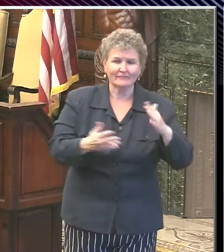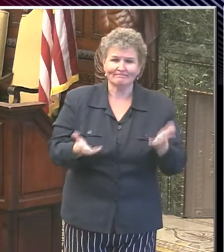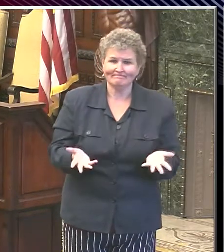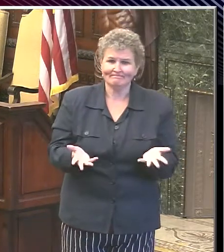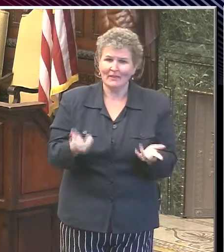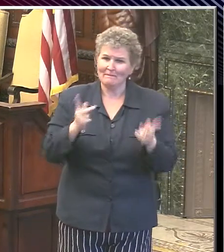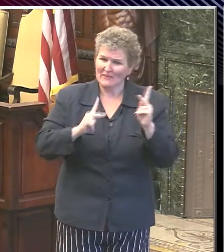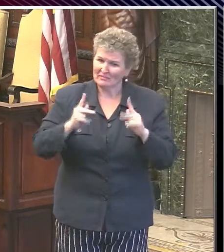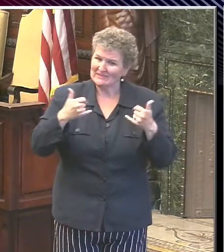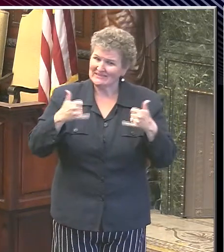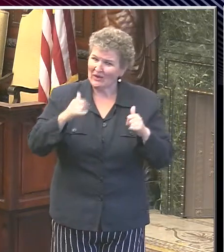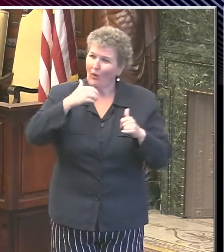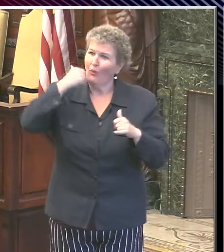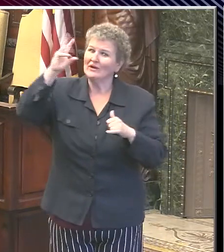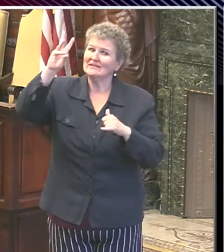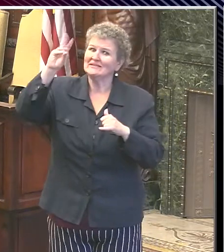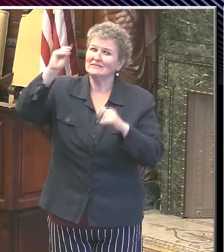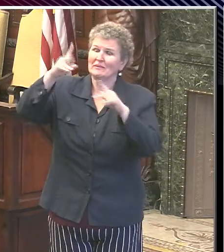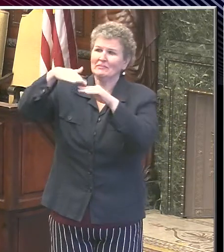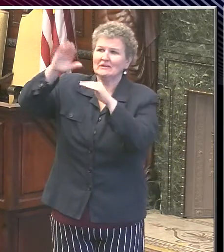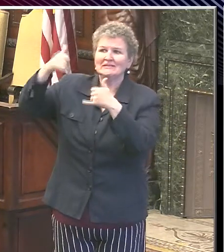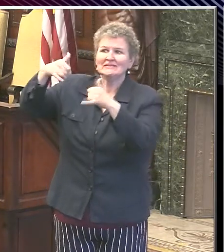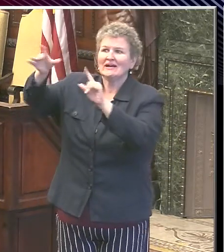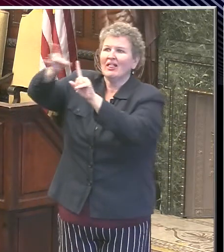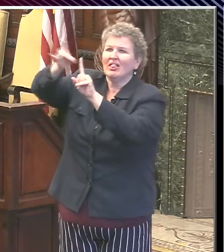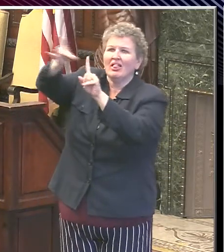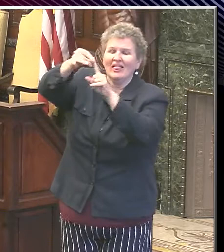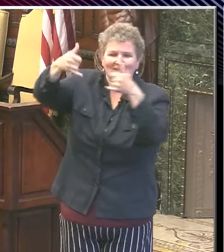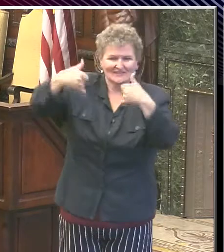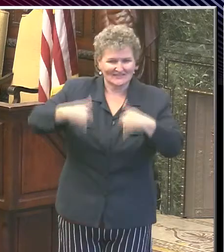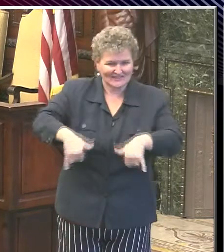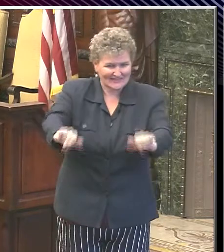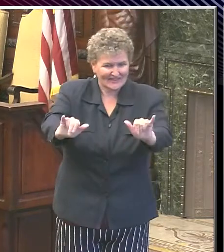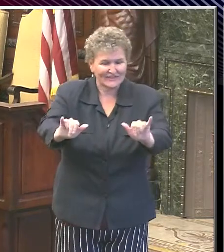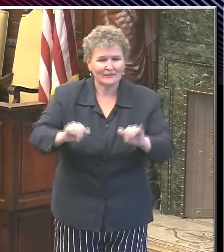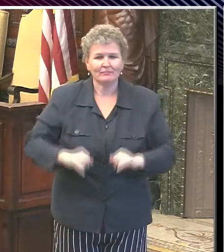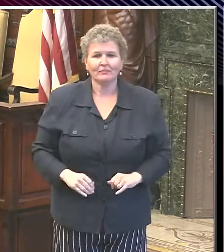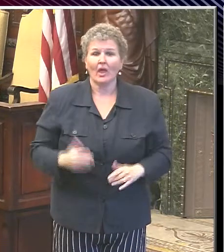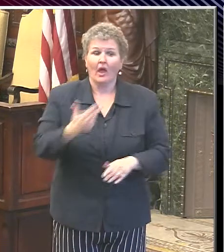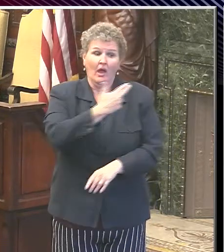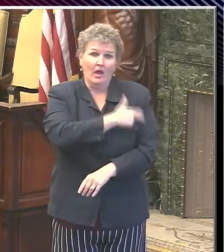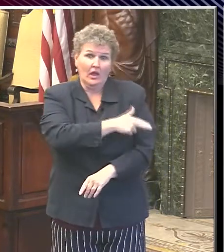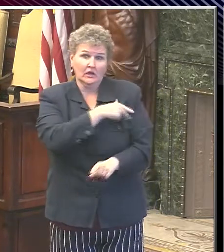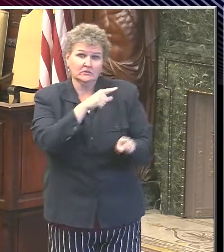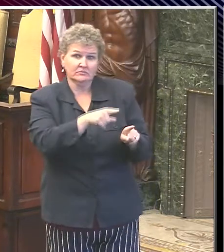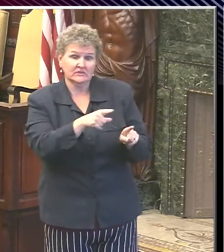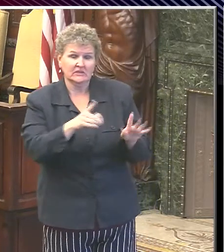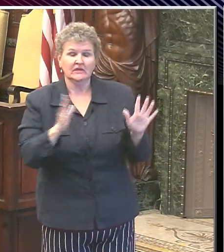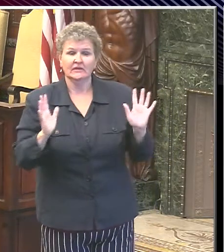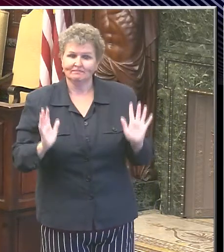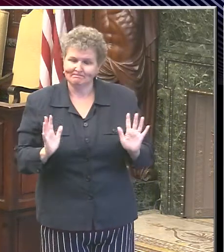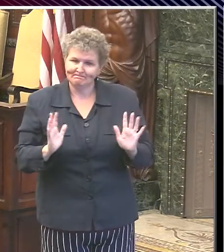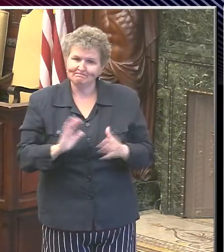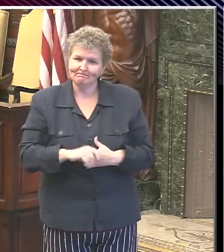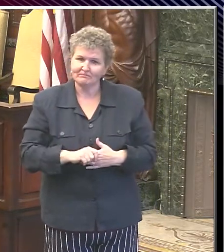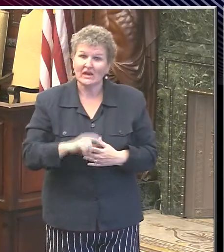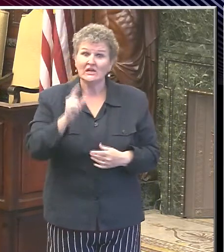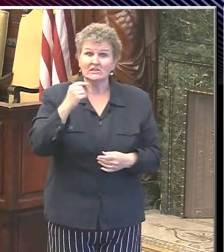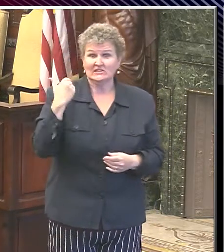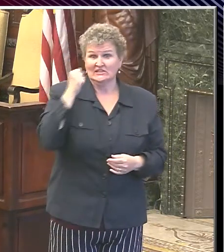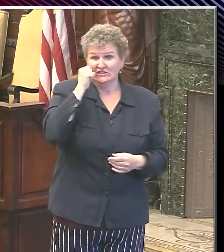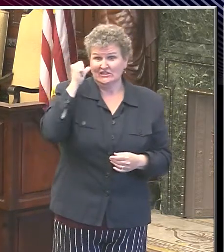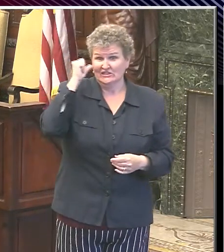60 that are in the vulnerable group. In our hospitals, just an update here, as of yesterday afternoon, we had